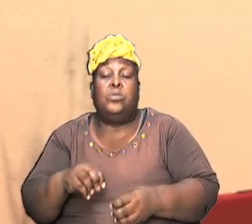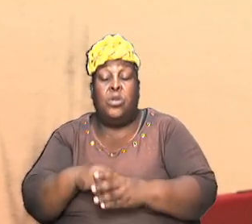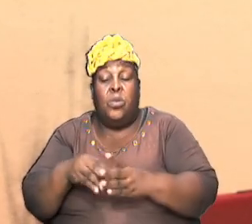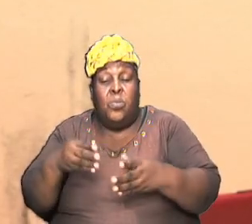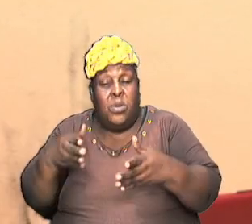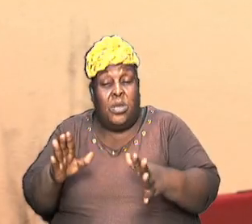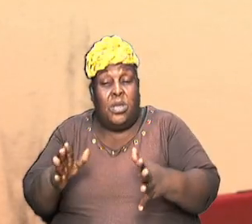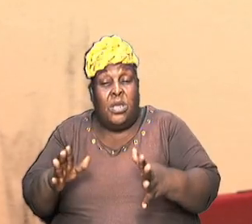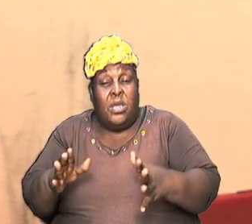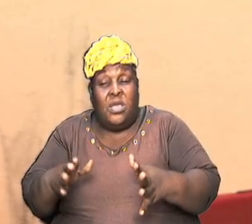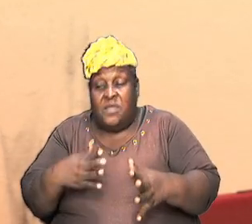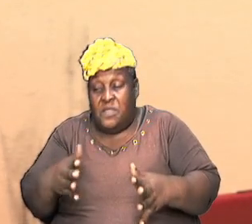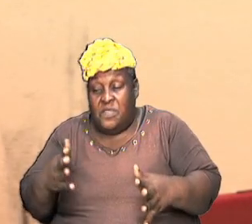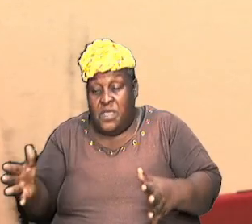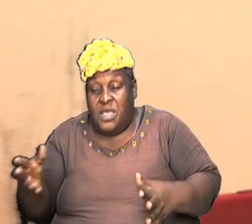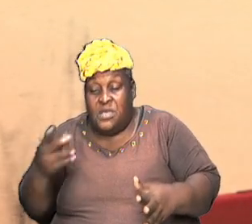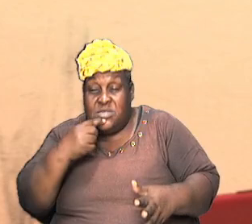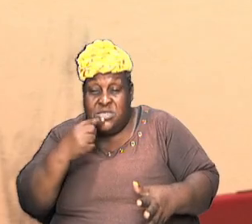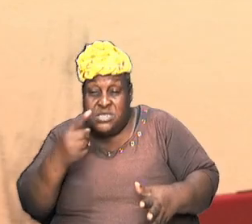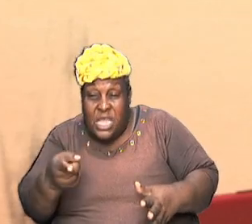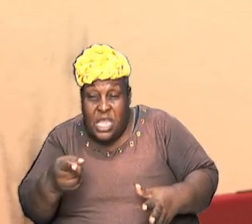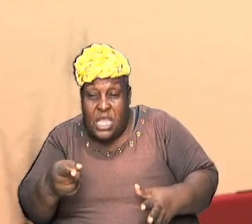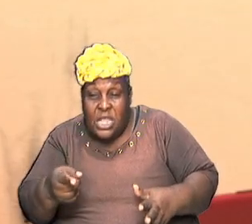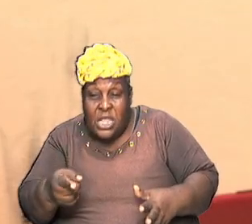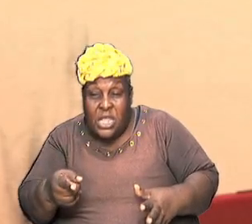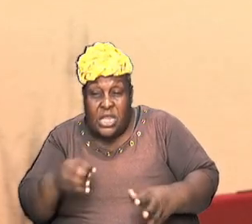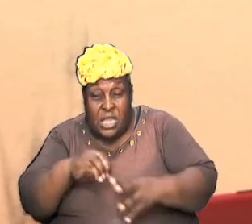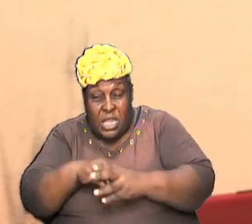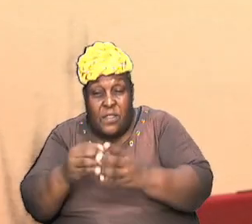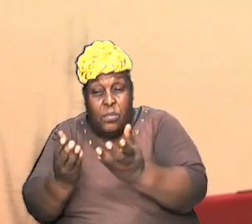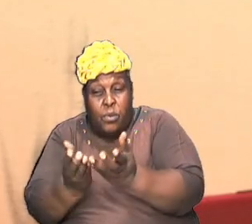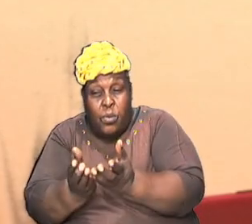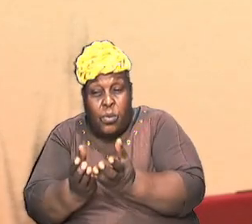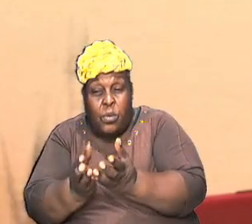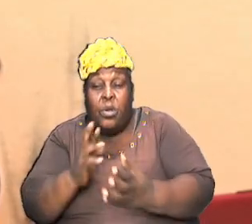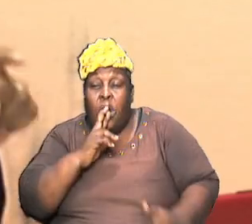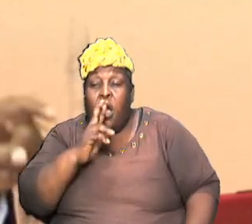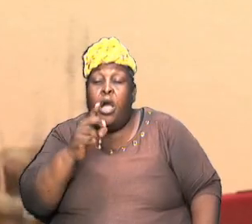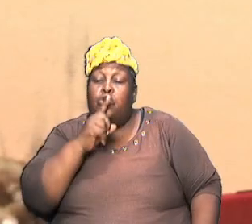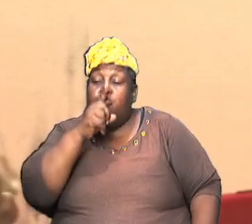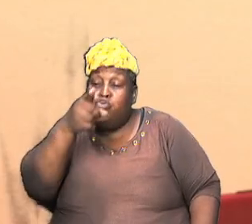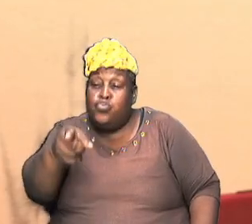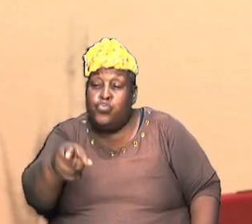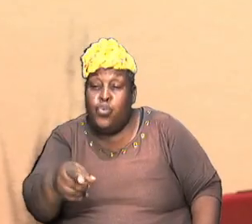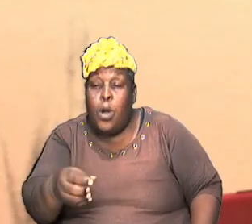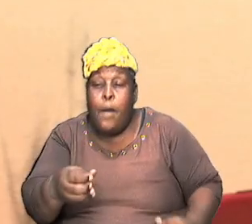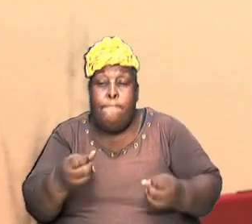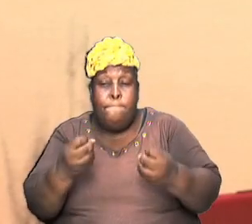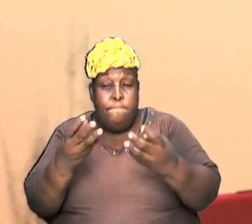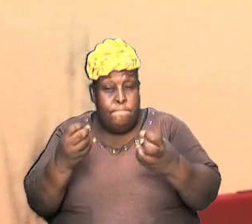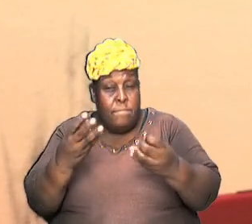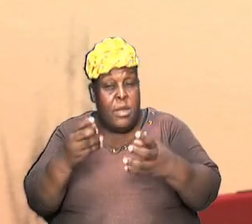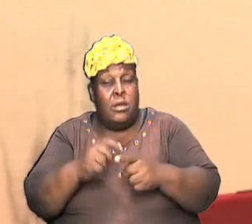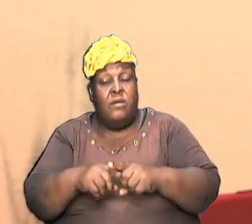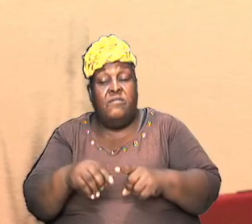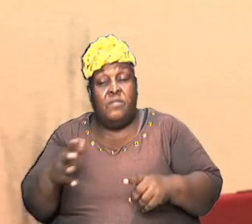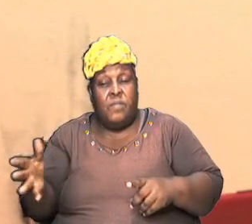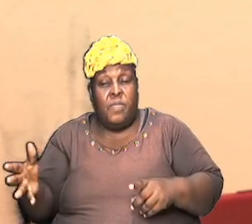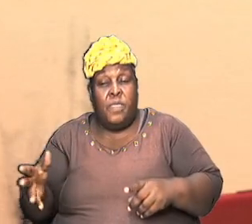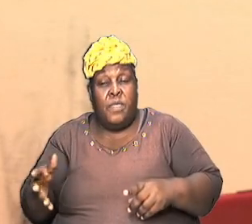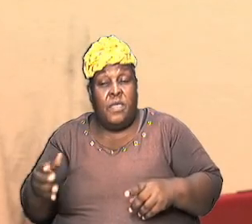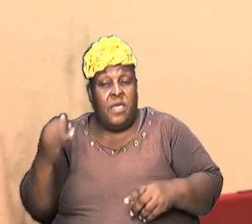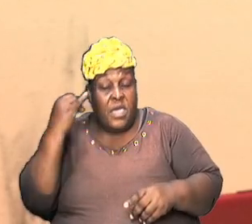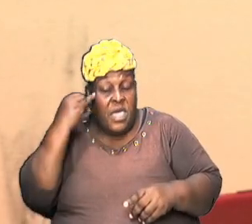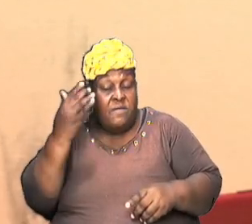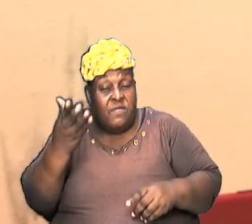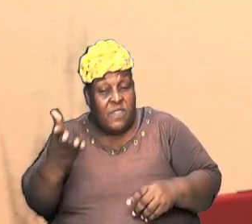a way that the things that they are saying that is containing it are true in many of the instances and if they can